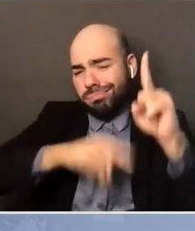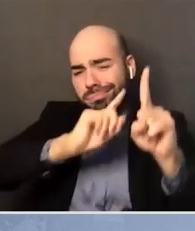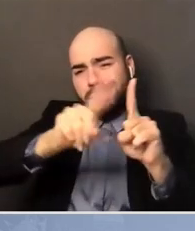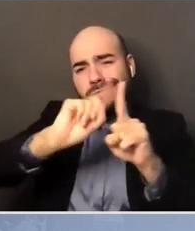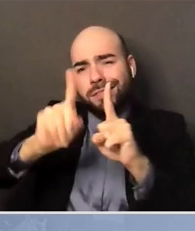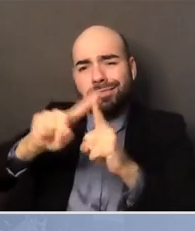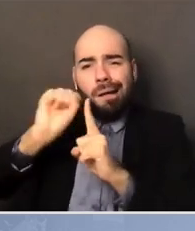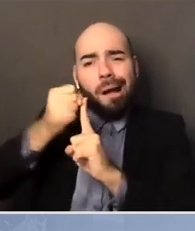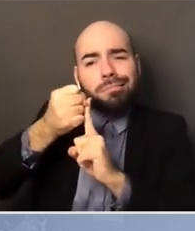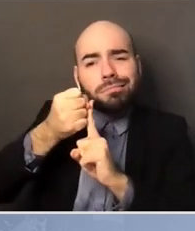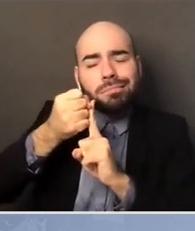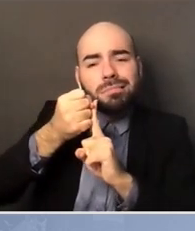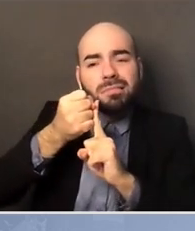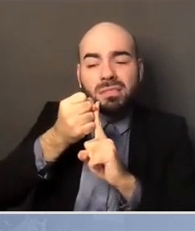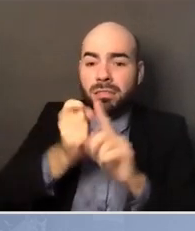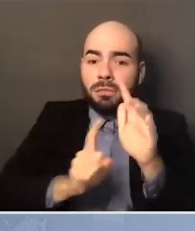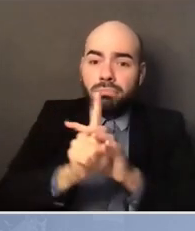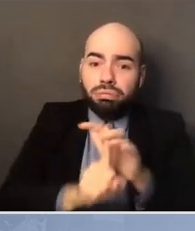young men's lives.